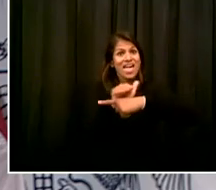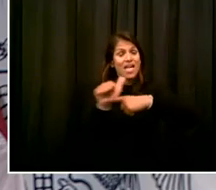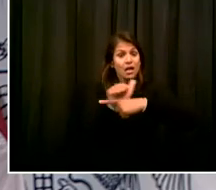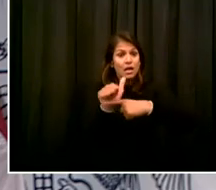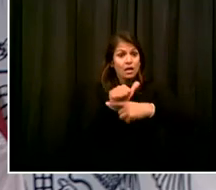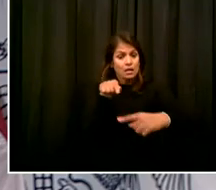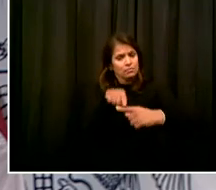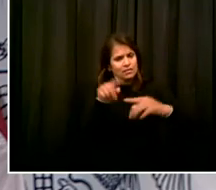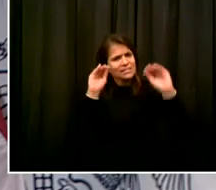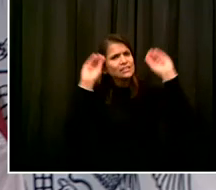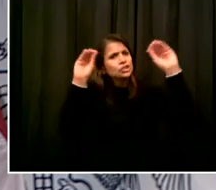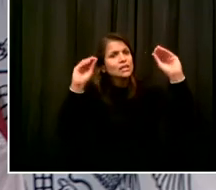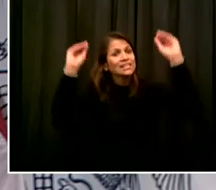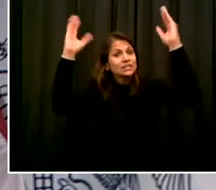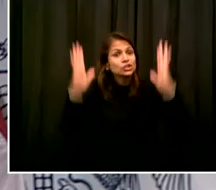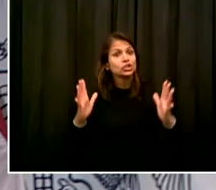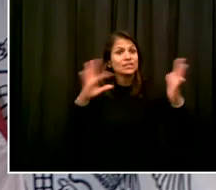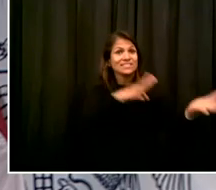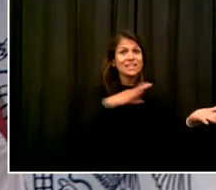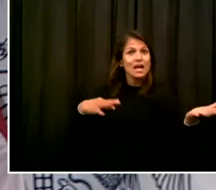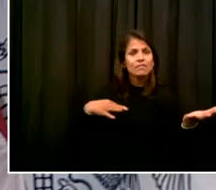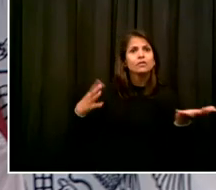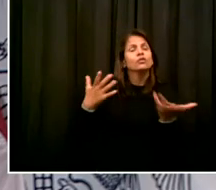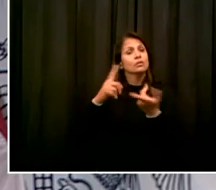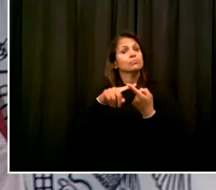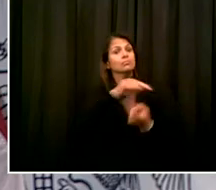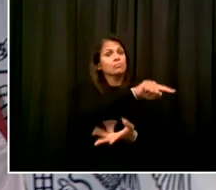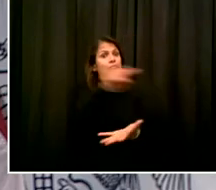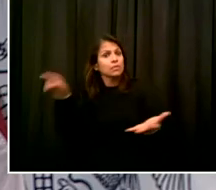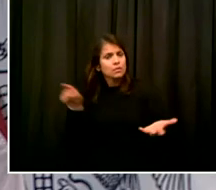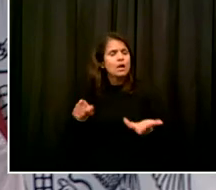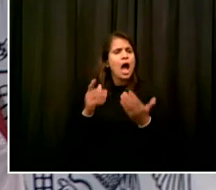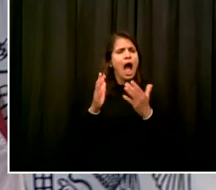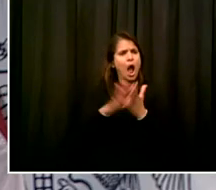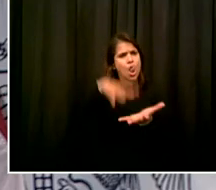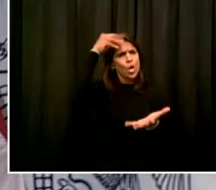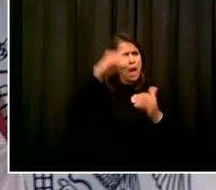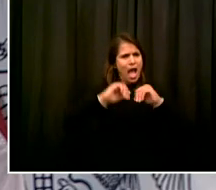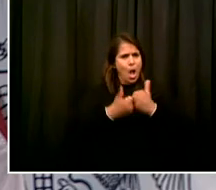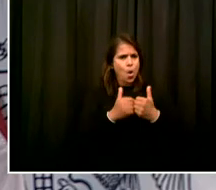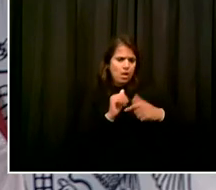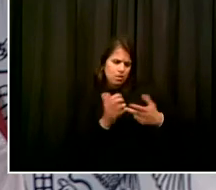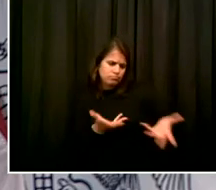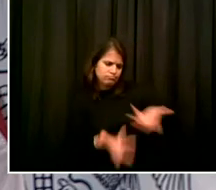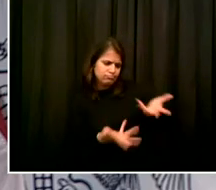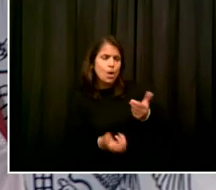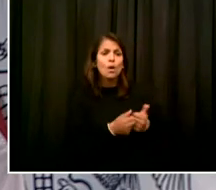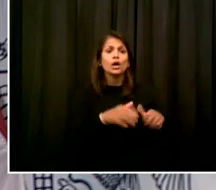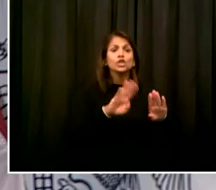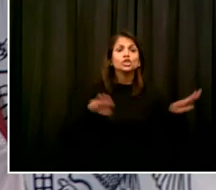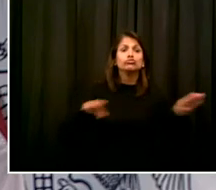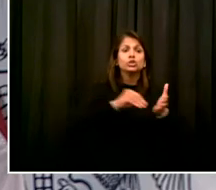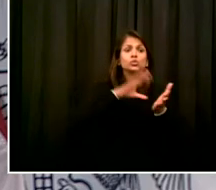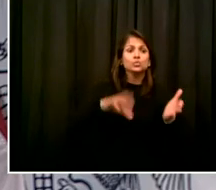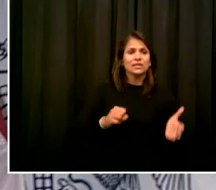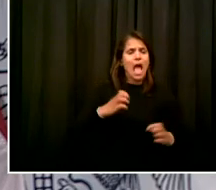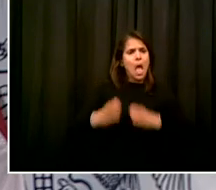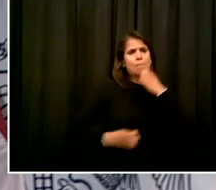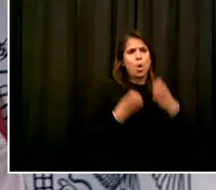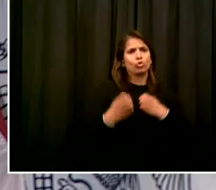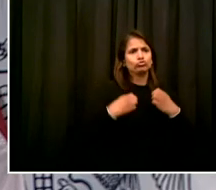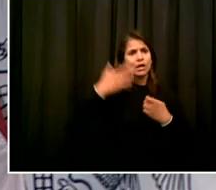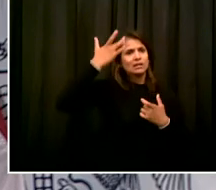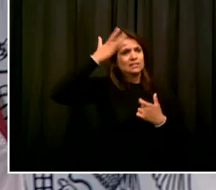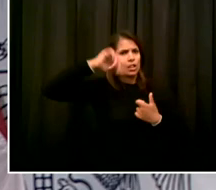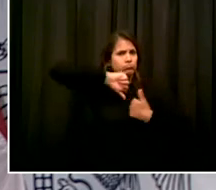teachers died of COVID. But when will that training happen? I know that you began part of it last year, but will it look different? Is it separate? Because I just reached